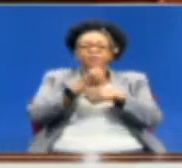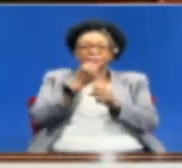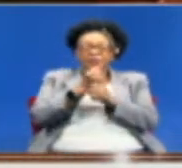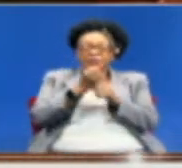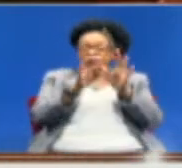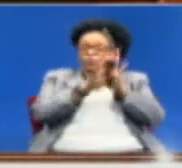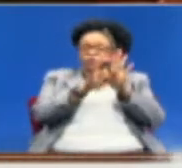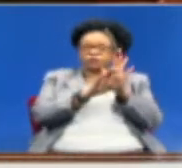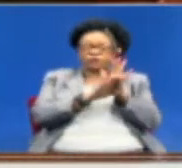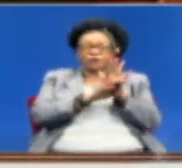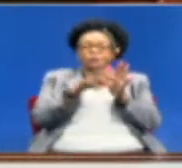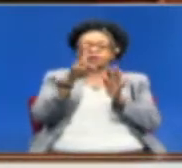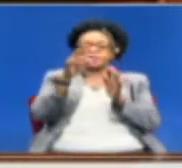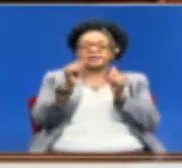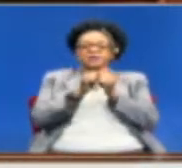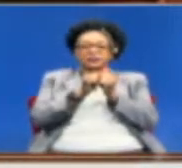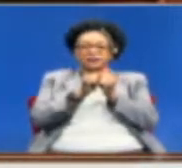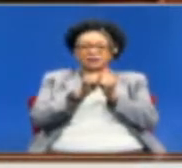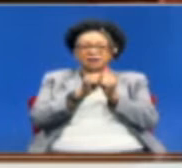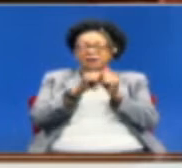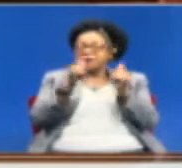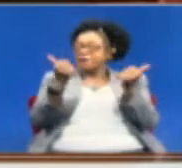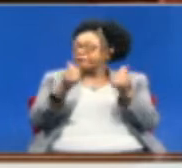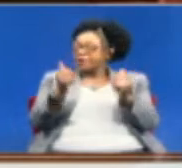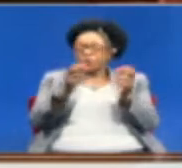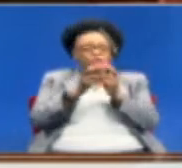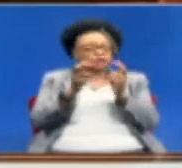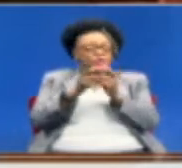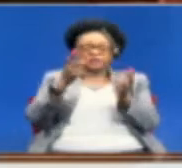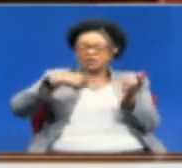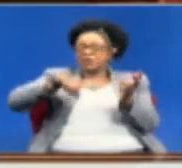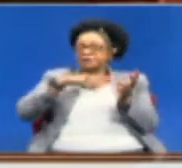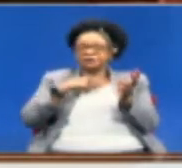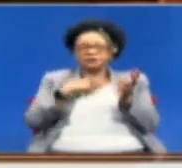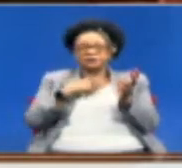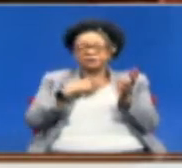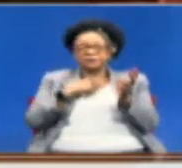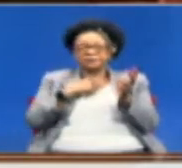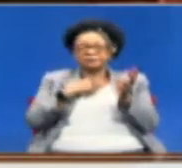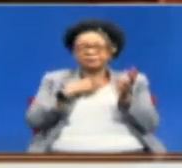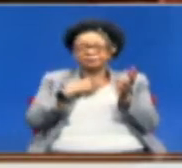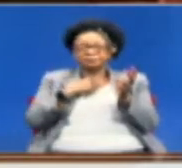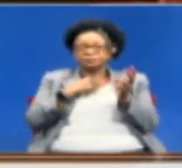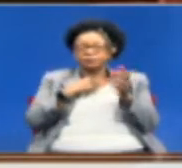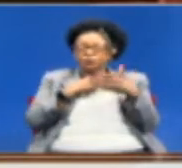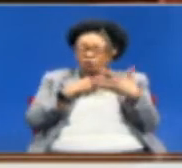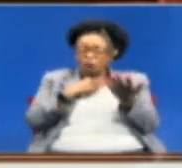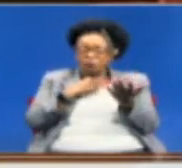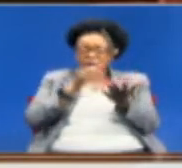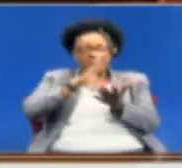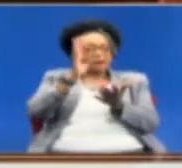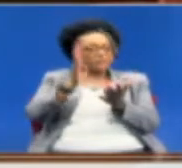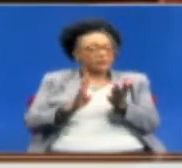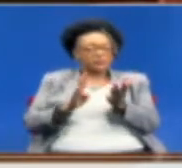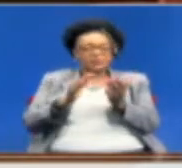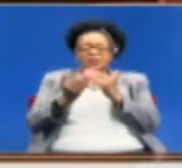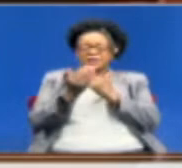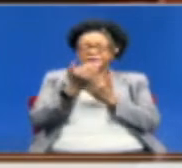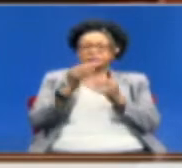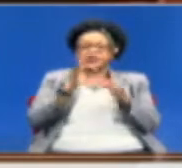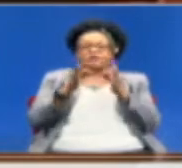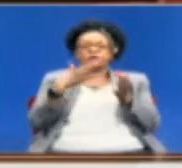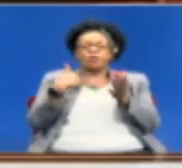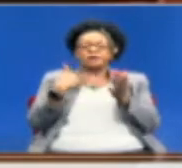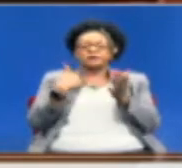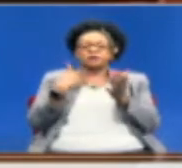of Kenya 2010 never consulted us, Mr. Speaker, or never asked us whether we wanted to be in the